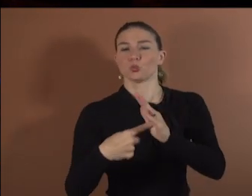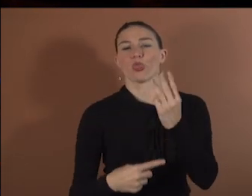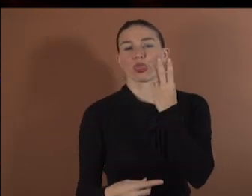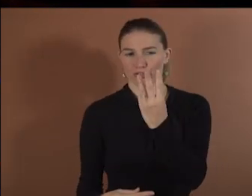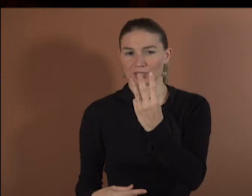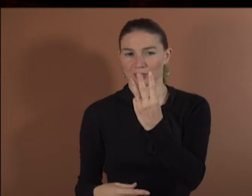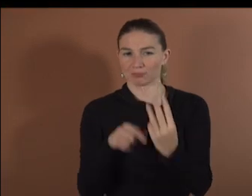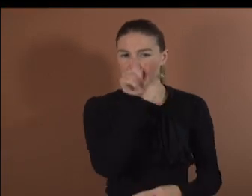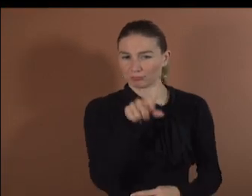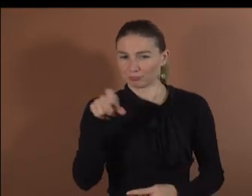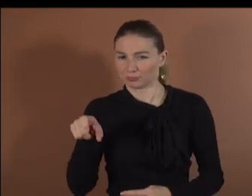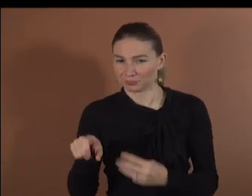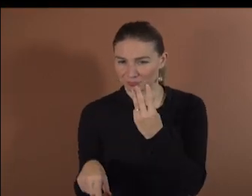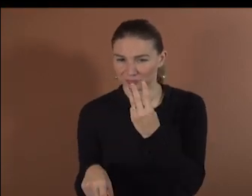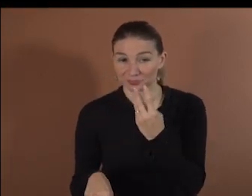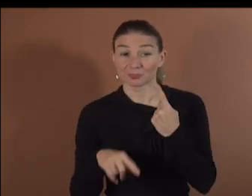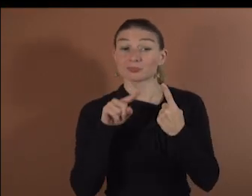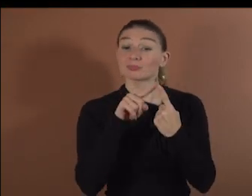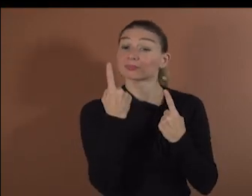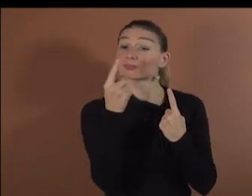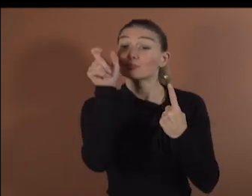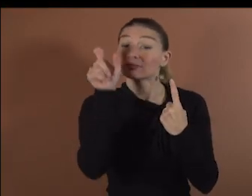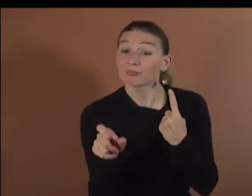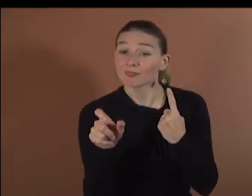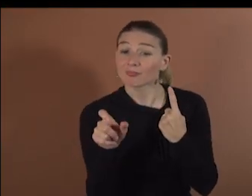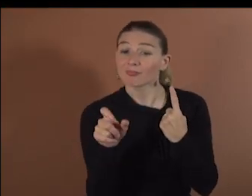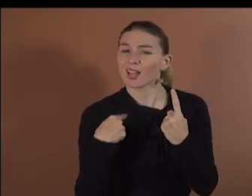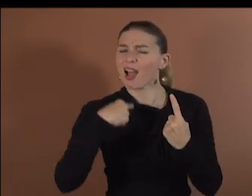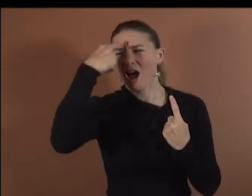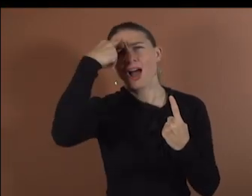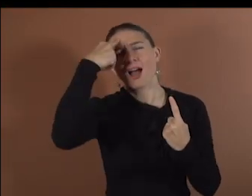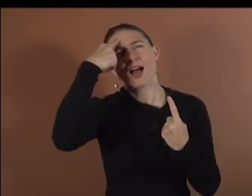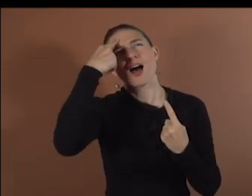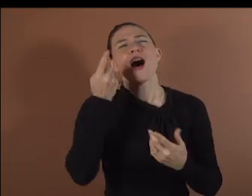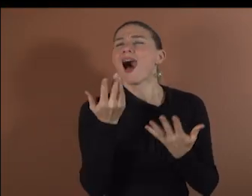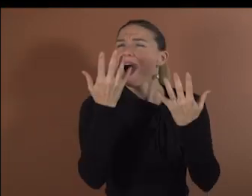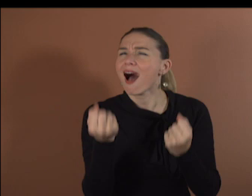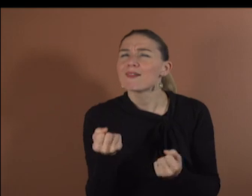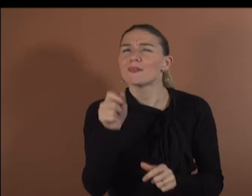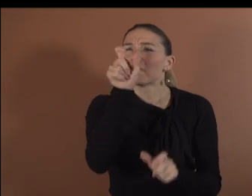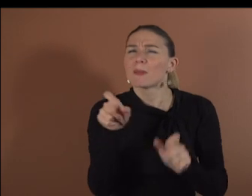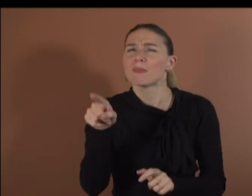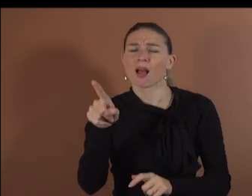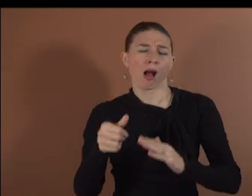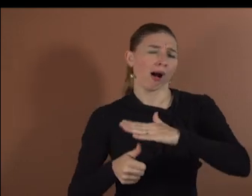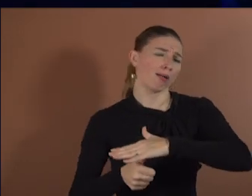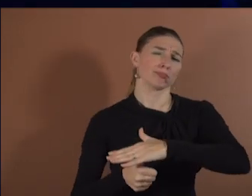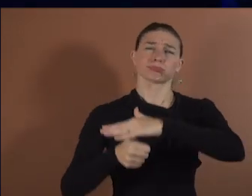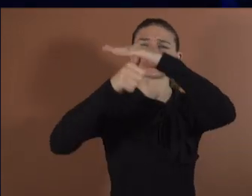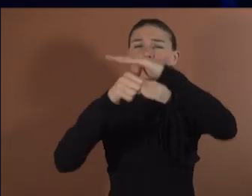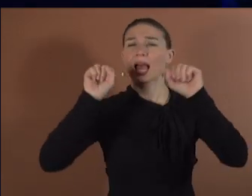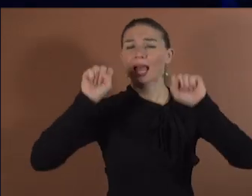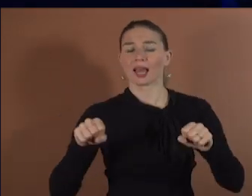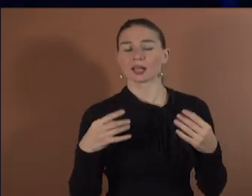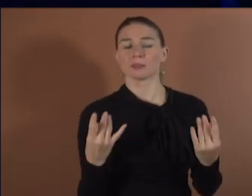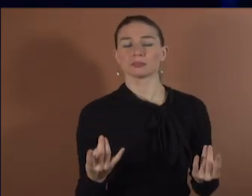experts in meditation? They should have a trained mind to activate brain areas. And we were very fortunate that we